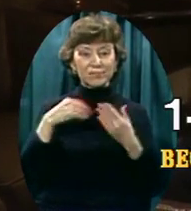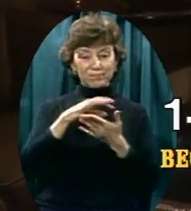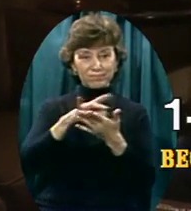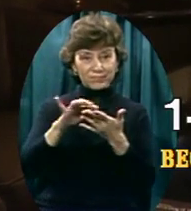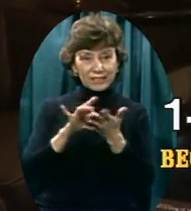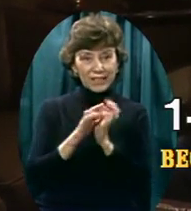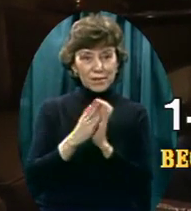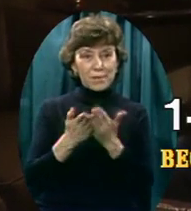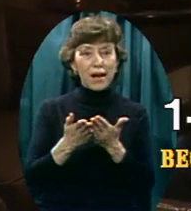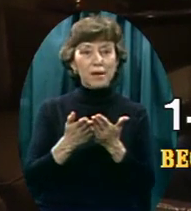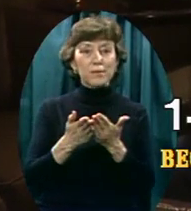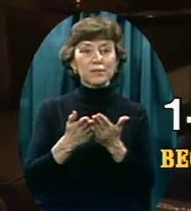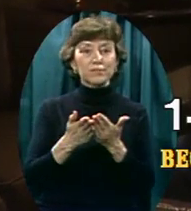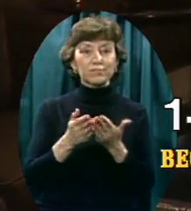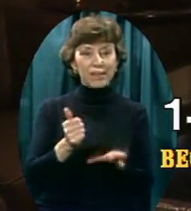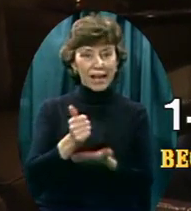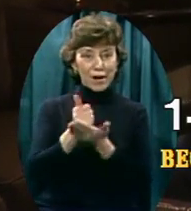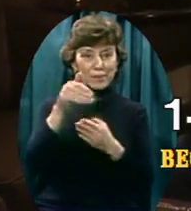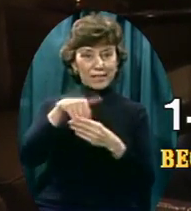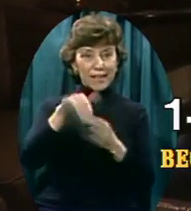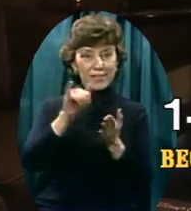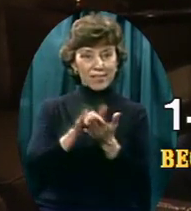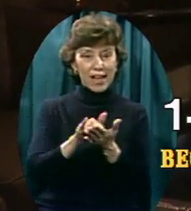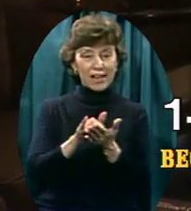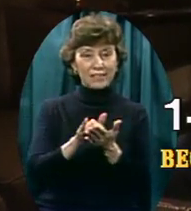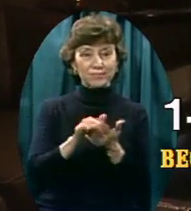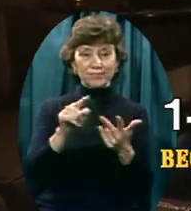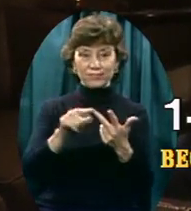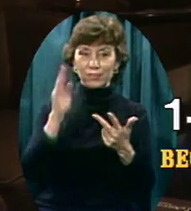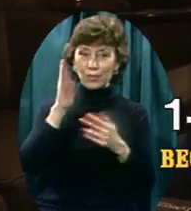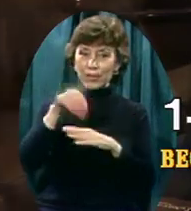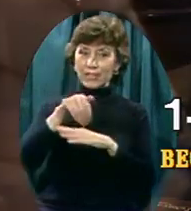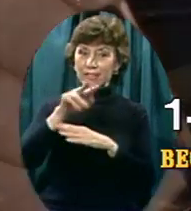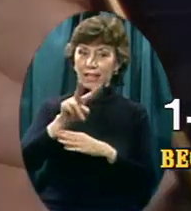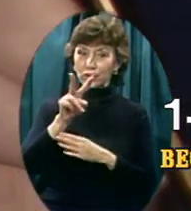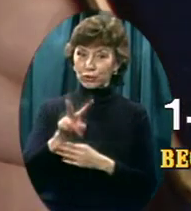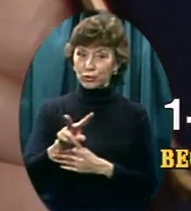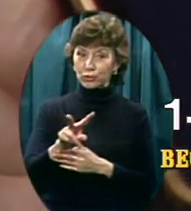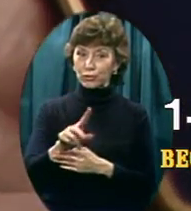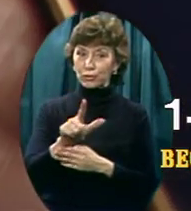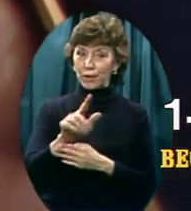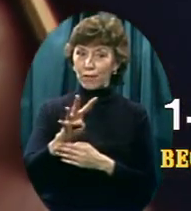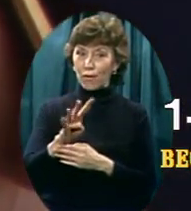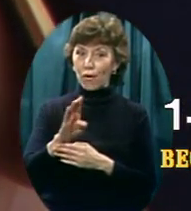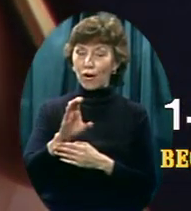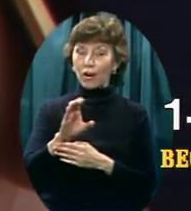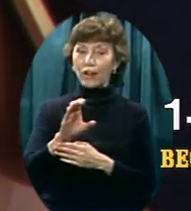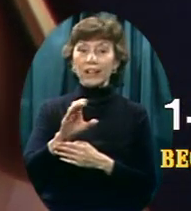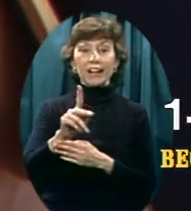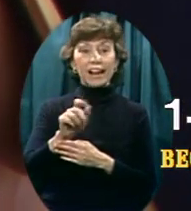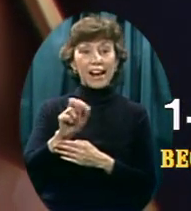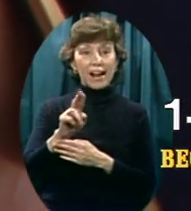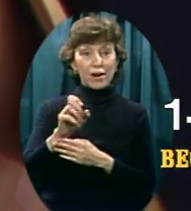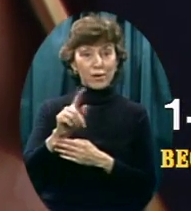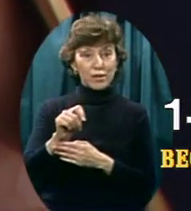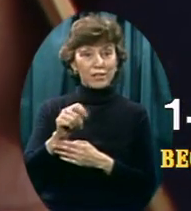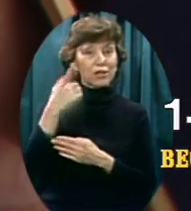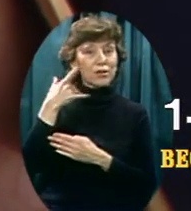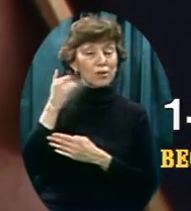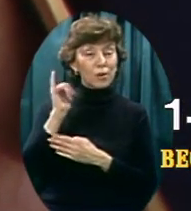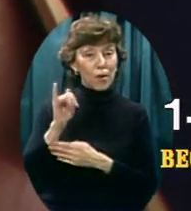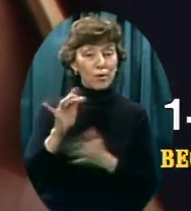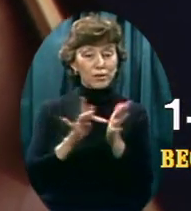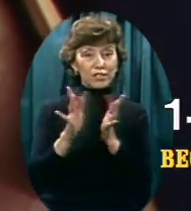Bible studies in it We will send you The two 24 karat gold plated Jesus first lapel pens And as everyone always